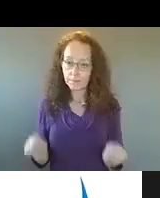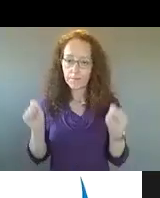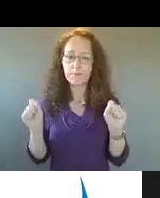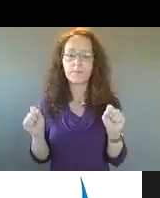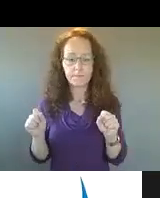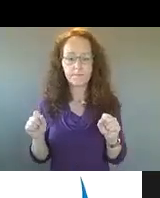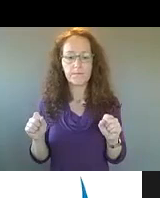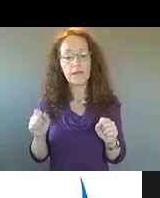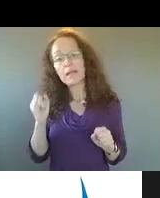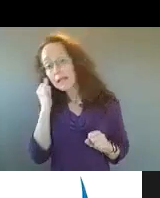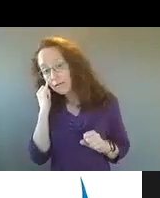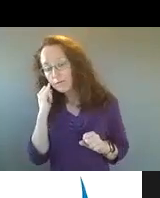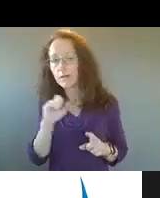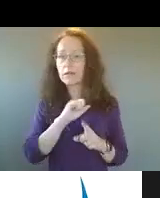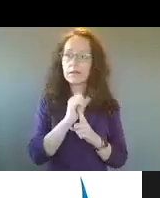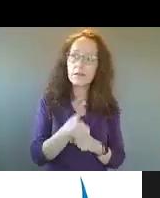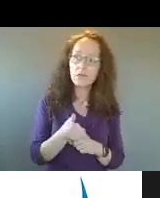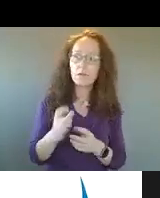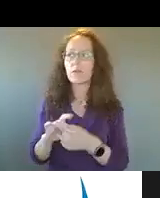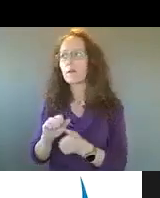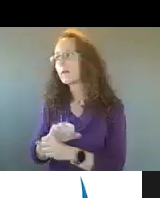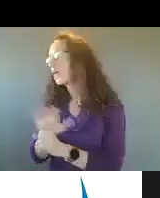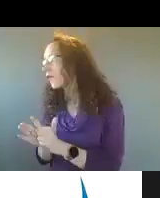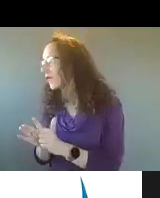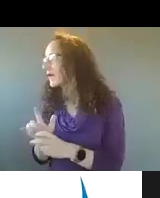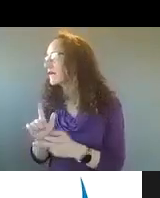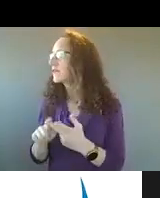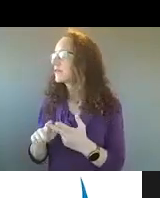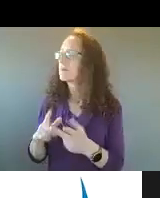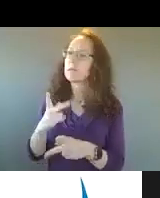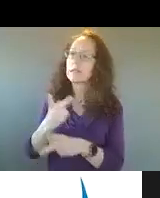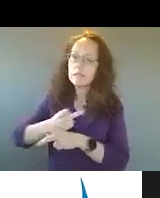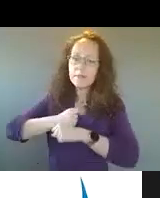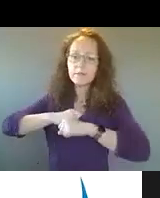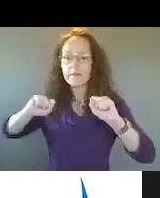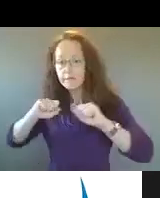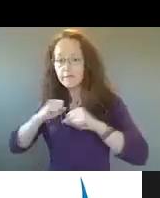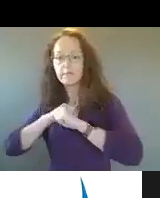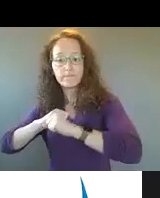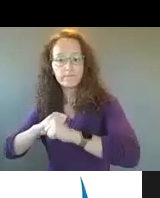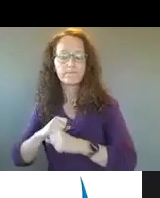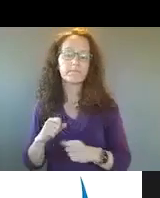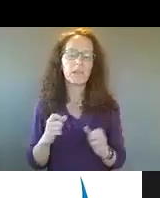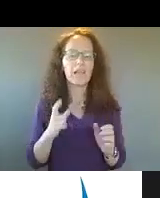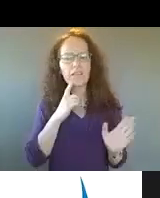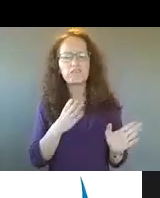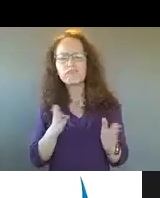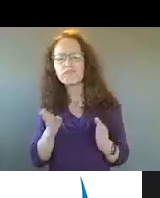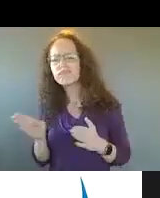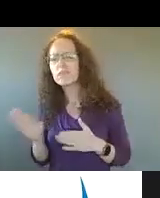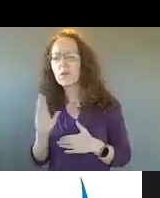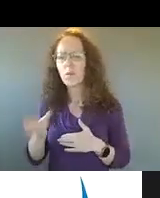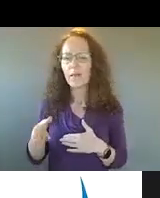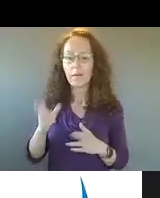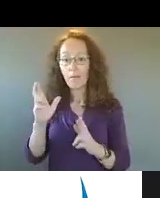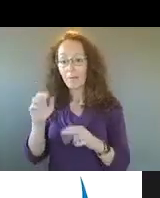um, you know, situations around COVID, um, safety precautions that we need, um, will be shifting. Um, I think we're all kind of hoping for that